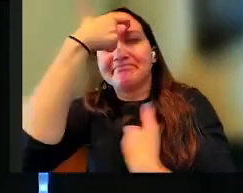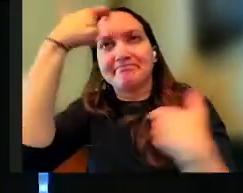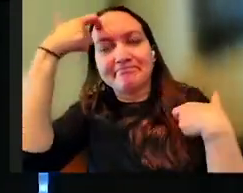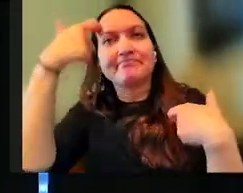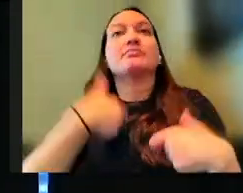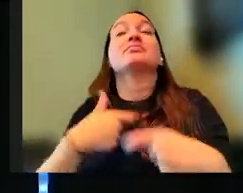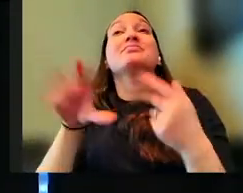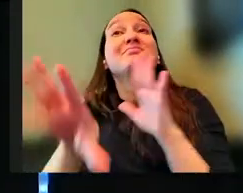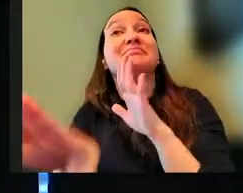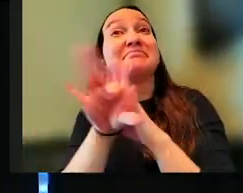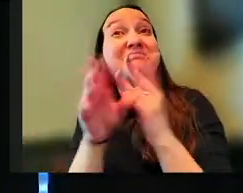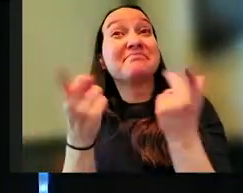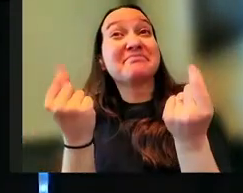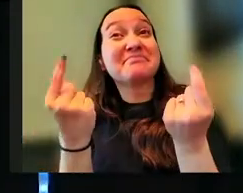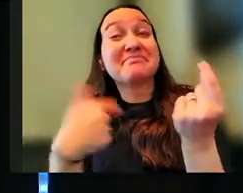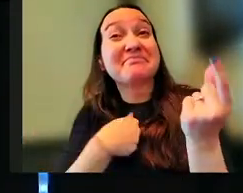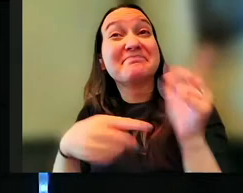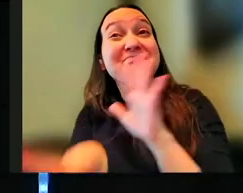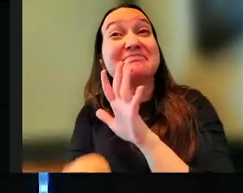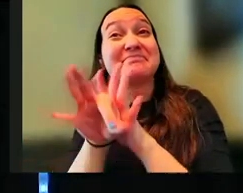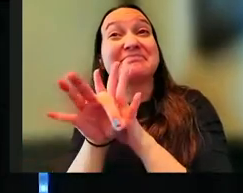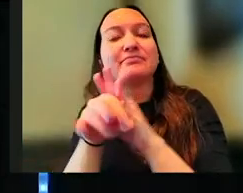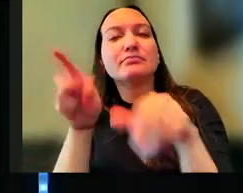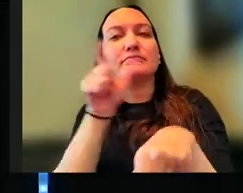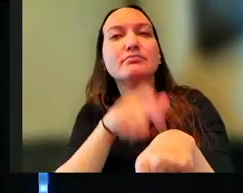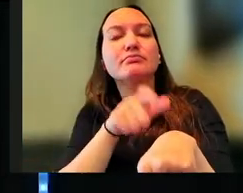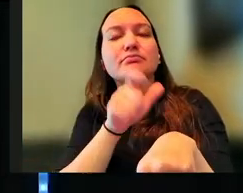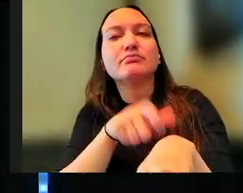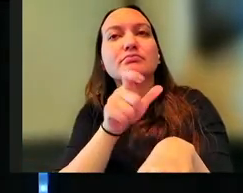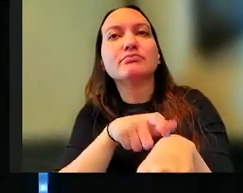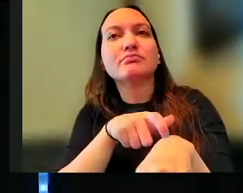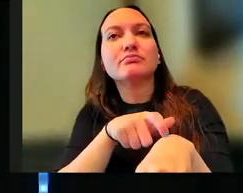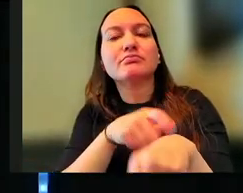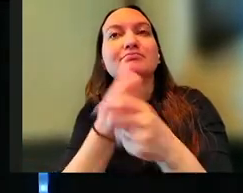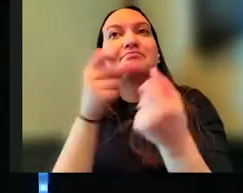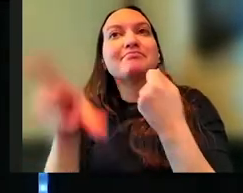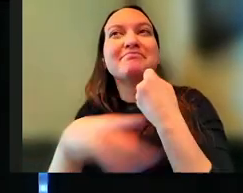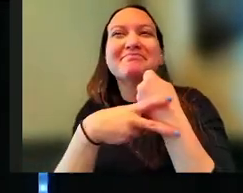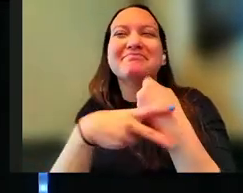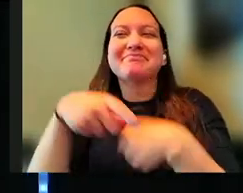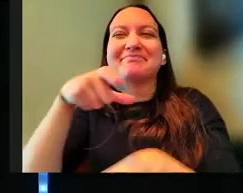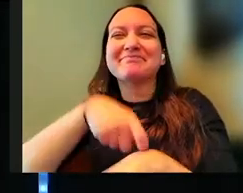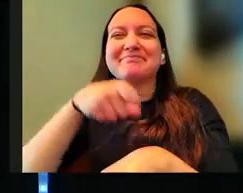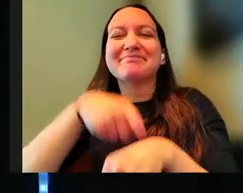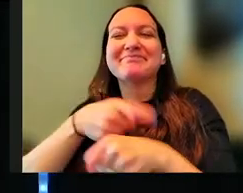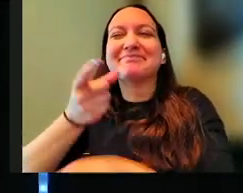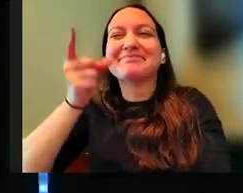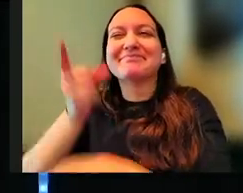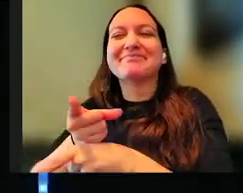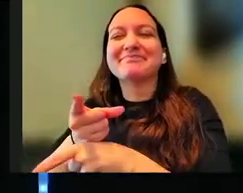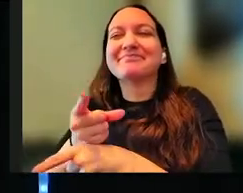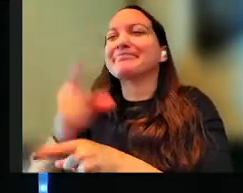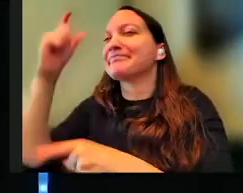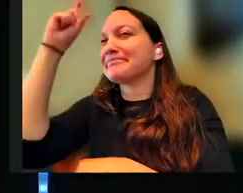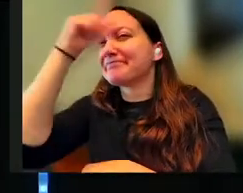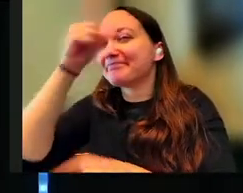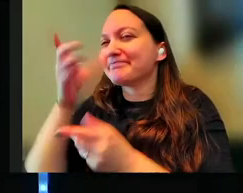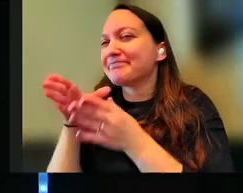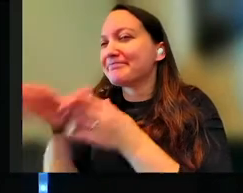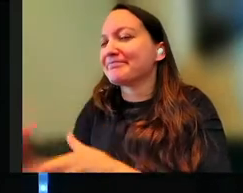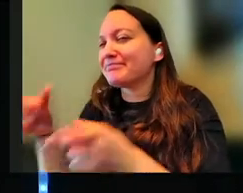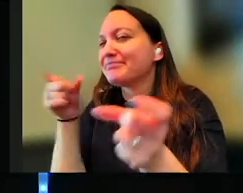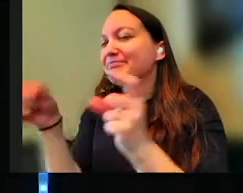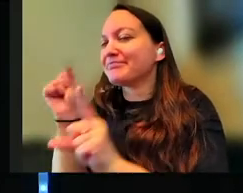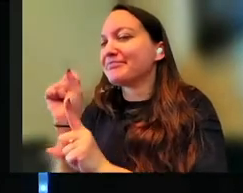chose to do, what I chose was time, the option to save time over the right and wise way to handle that